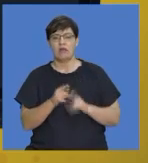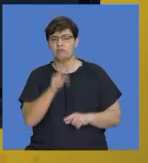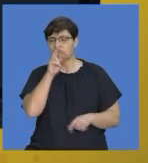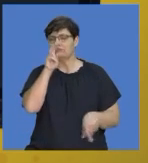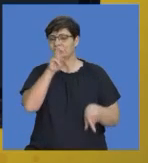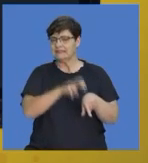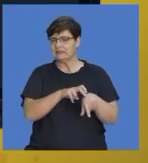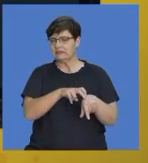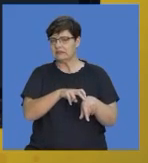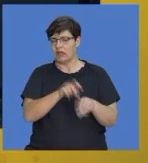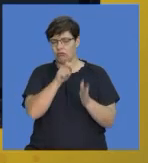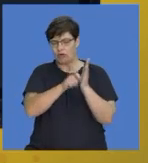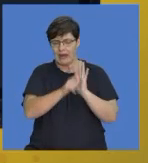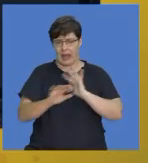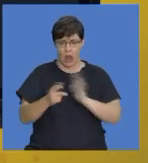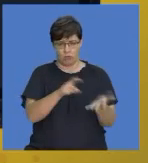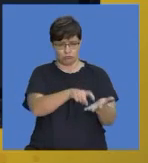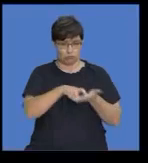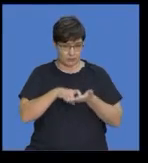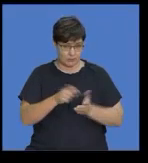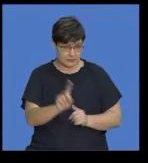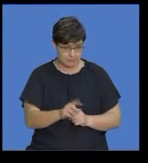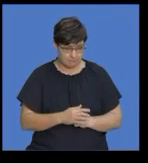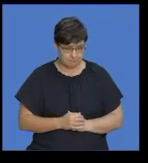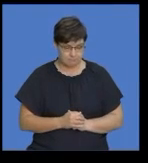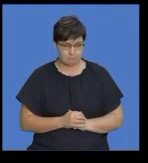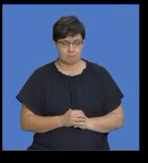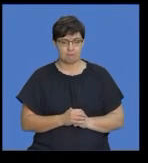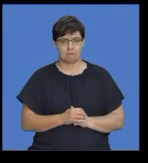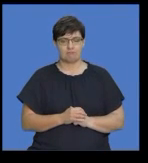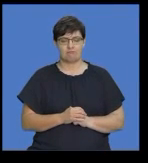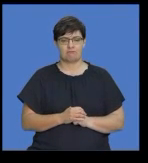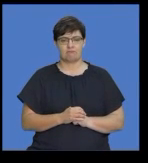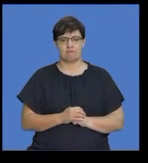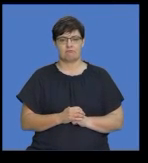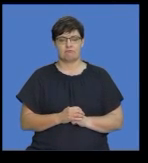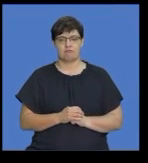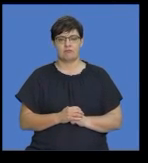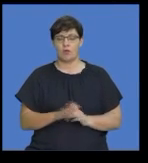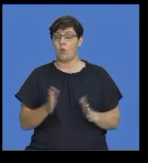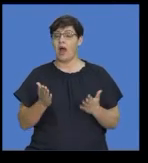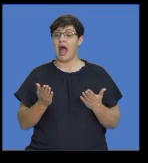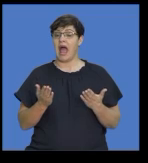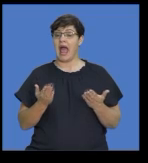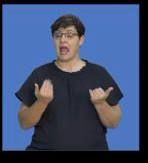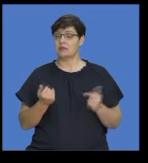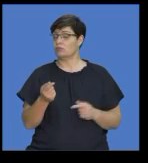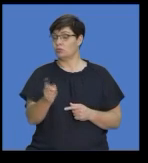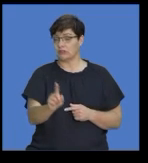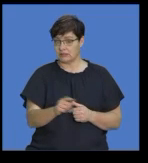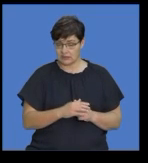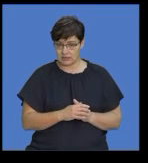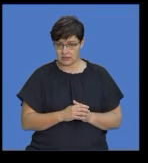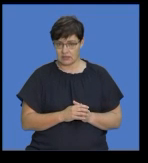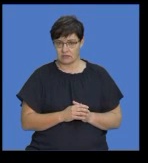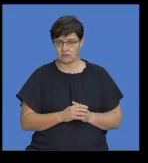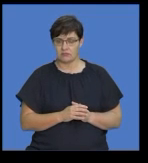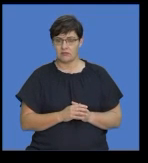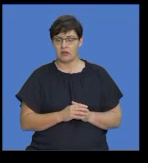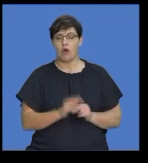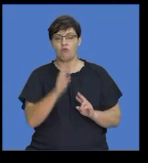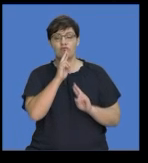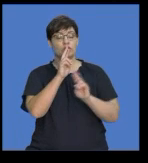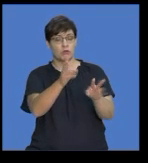transactional text, so let's get to it. Okay, so the expectations, again, remember, the body of your response, it needs to be